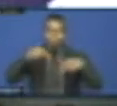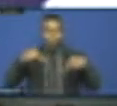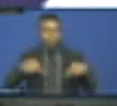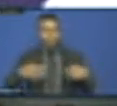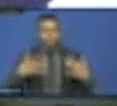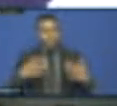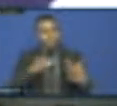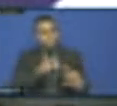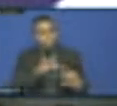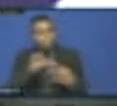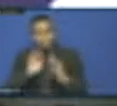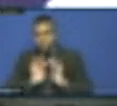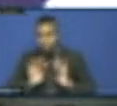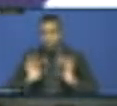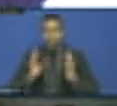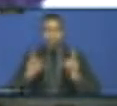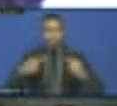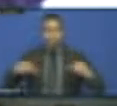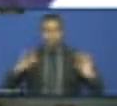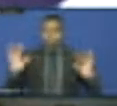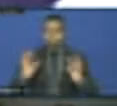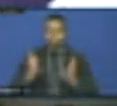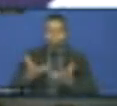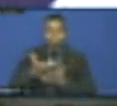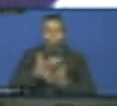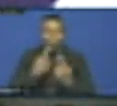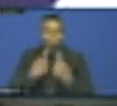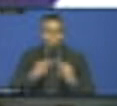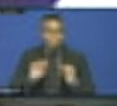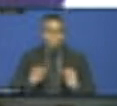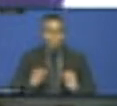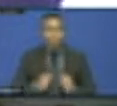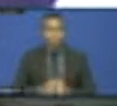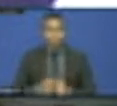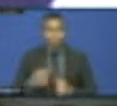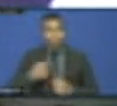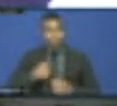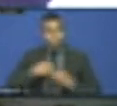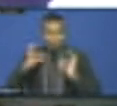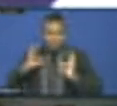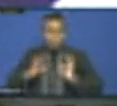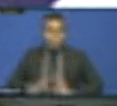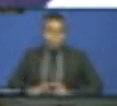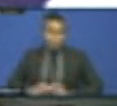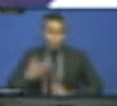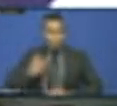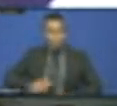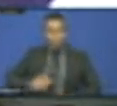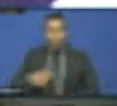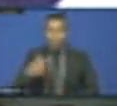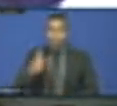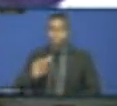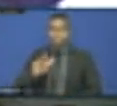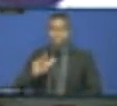municipality on the smiling coast of Africa, the Gambia. And we've come to join this very important forum forum to